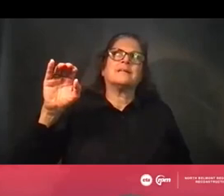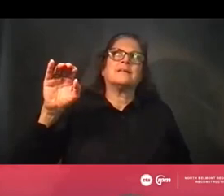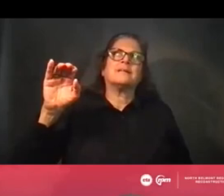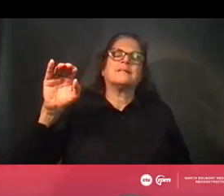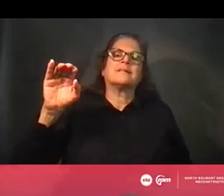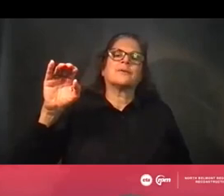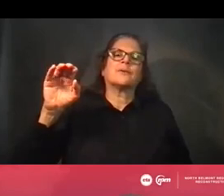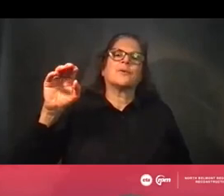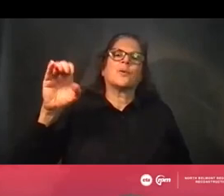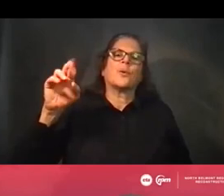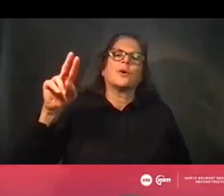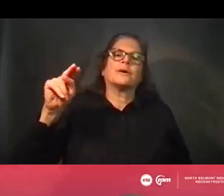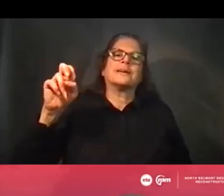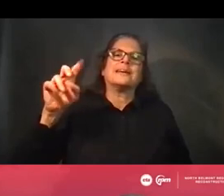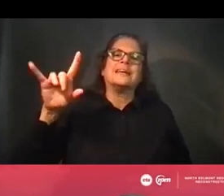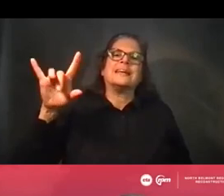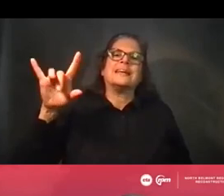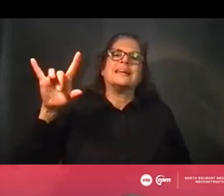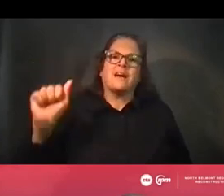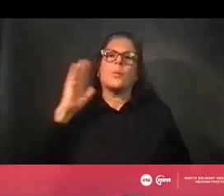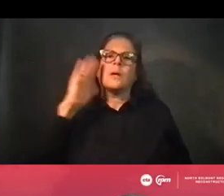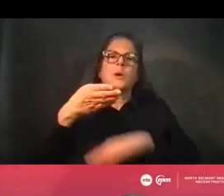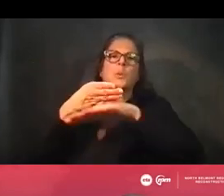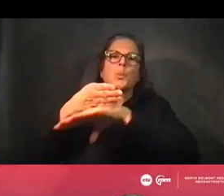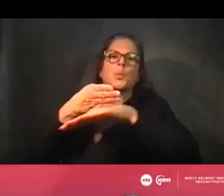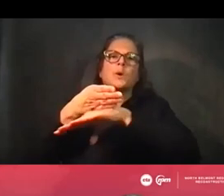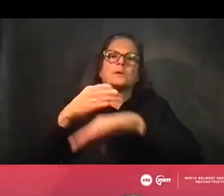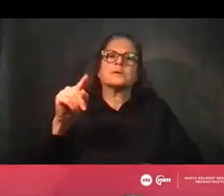All right. Thank you. Another one for you, Don.